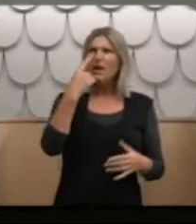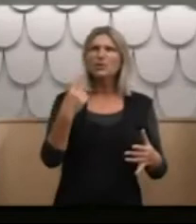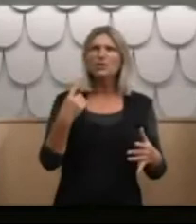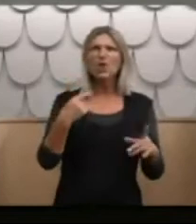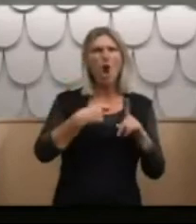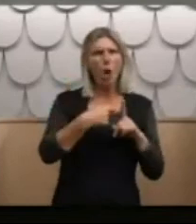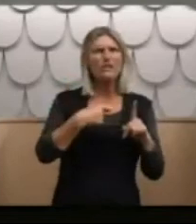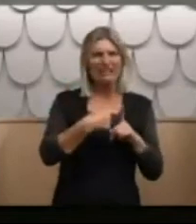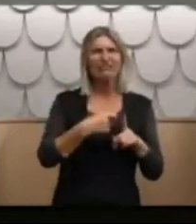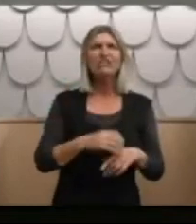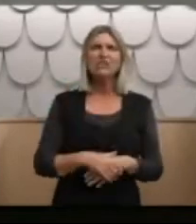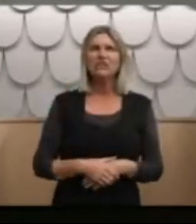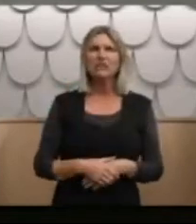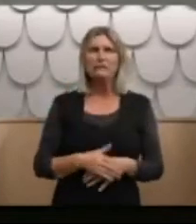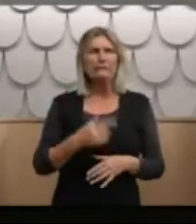Right.